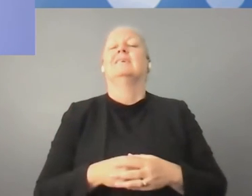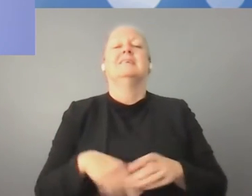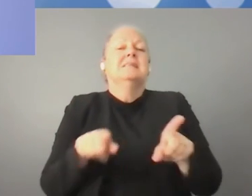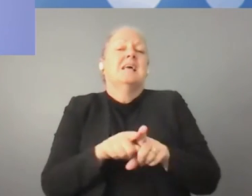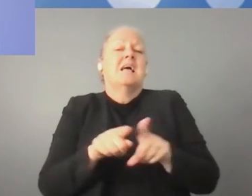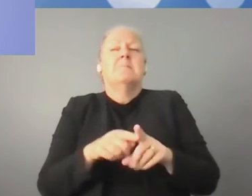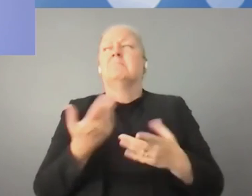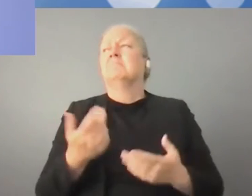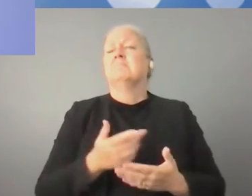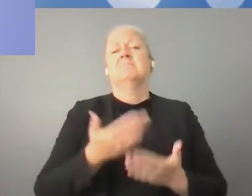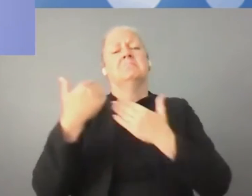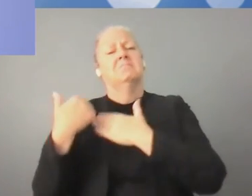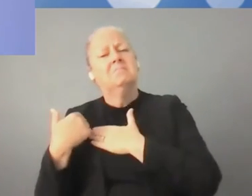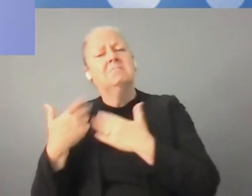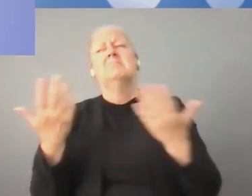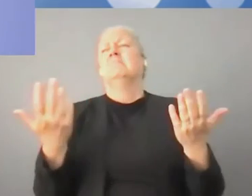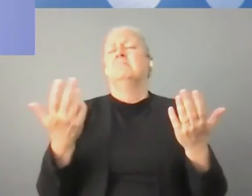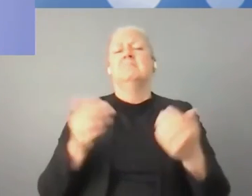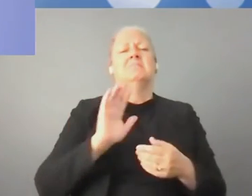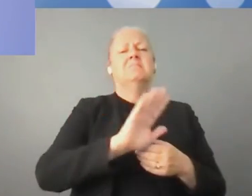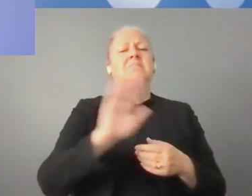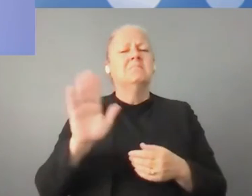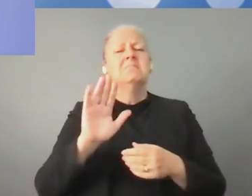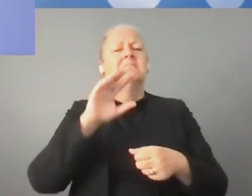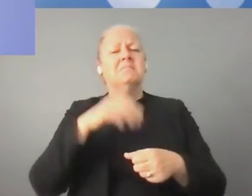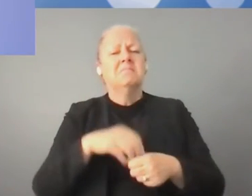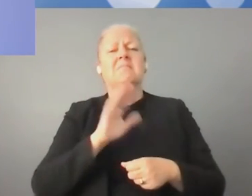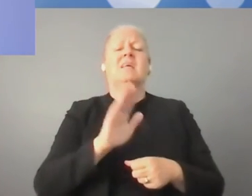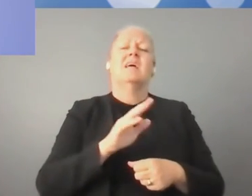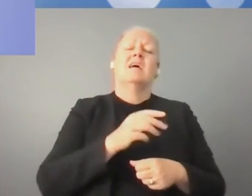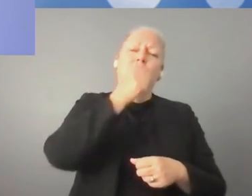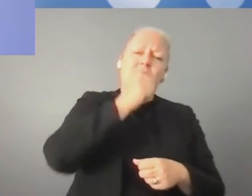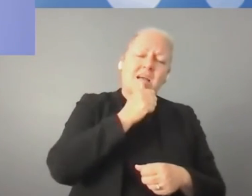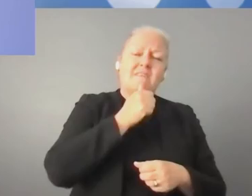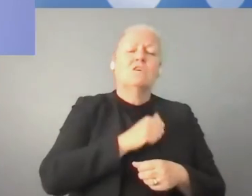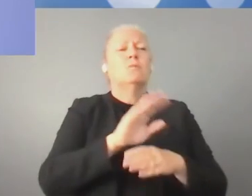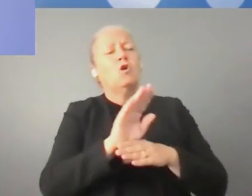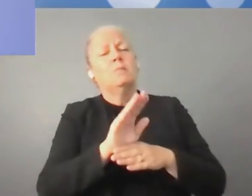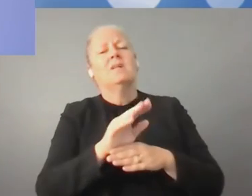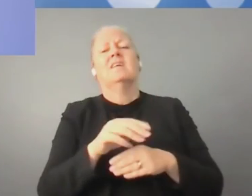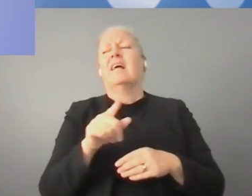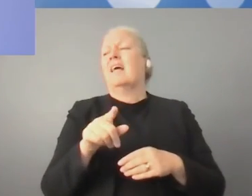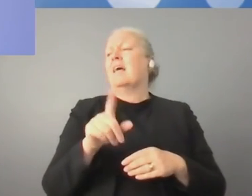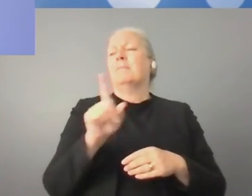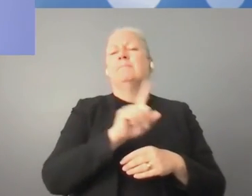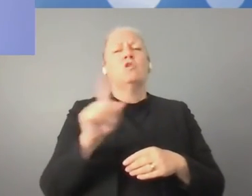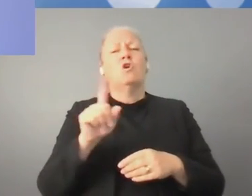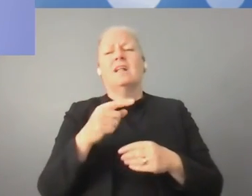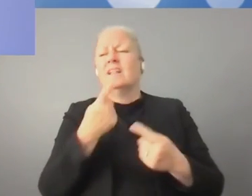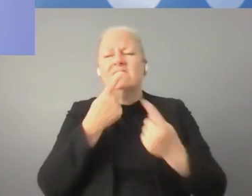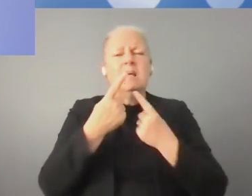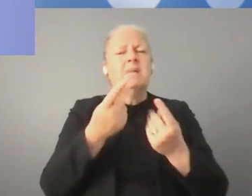criteria for all the actors, public and private, for discrimination, misleading content, and all the abuses which,